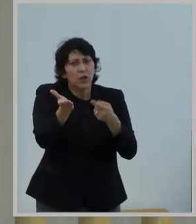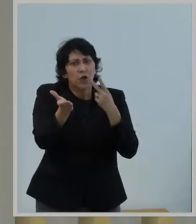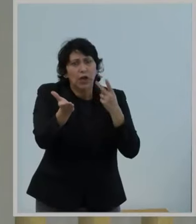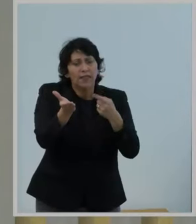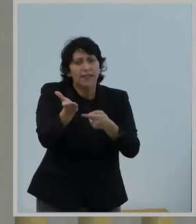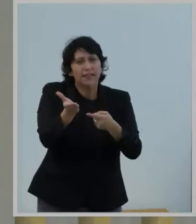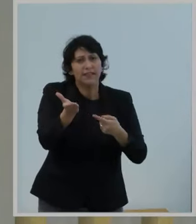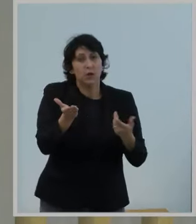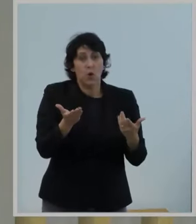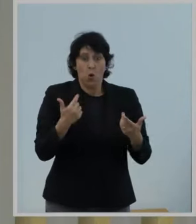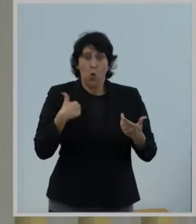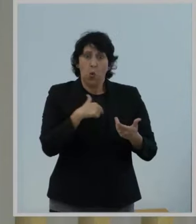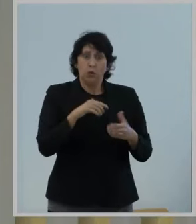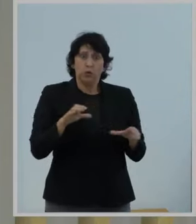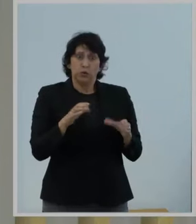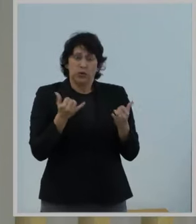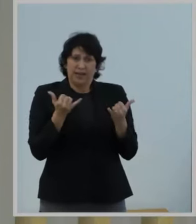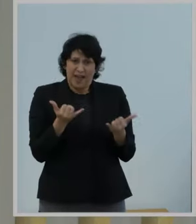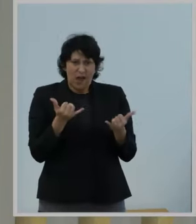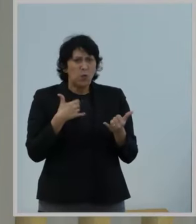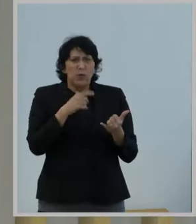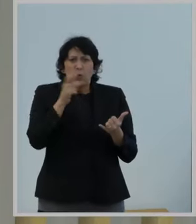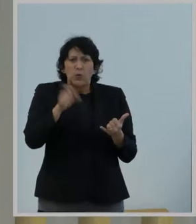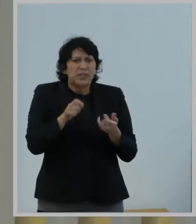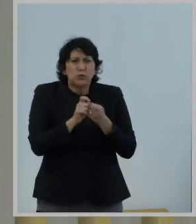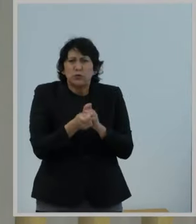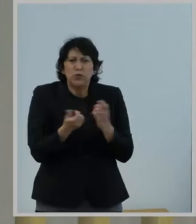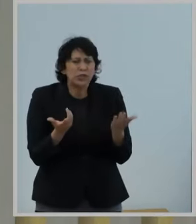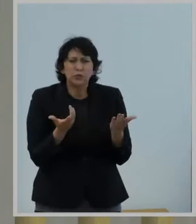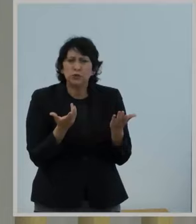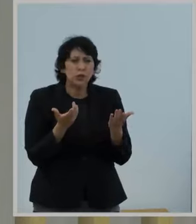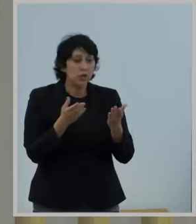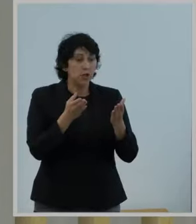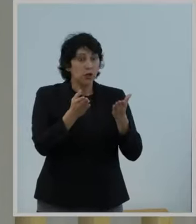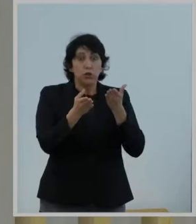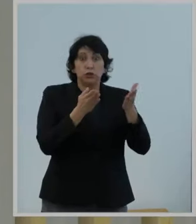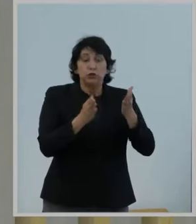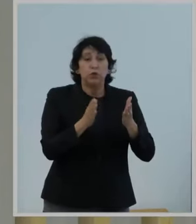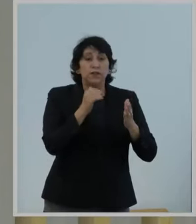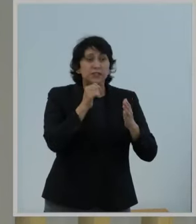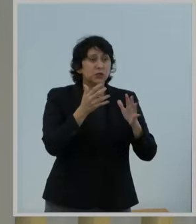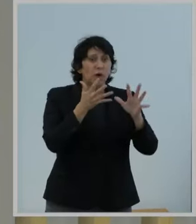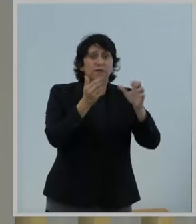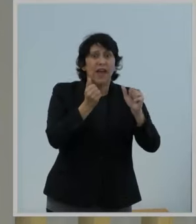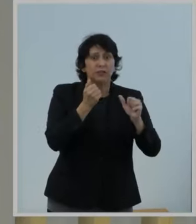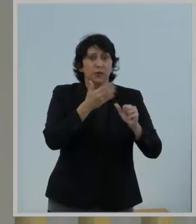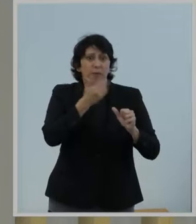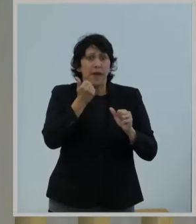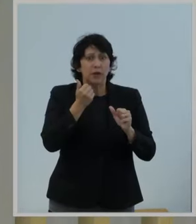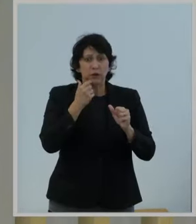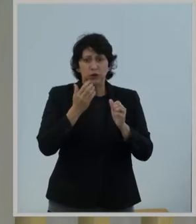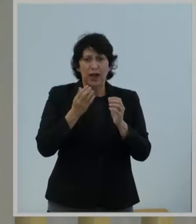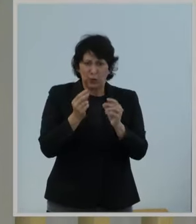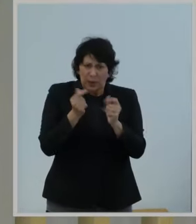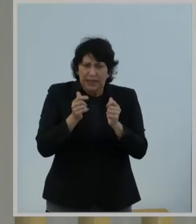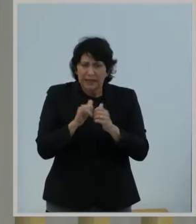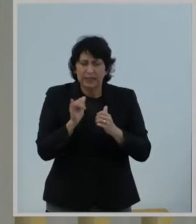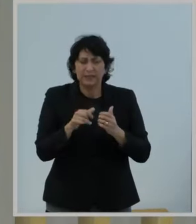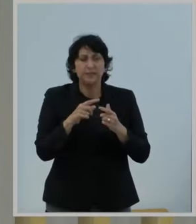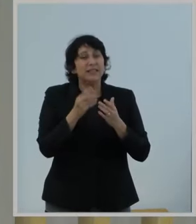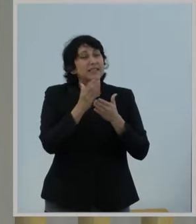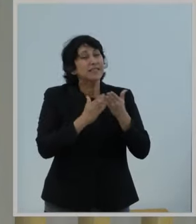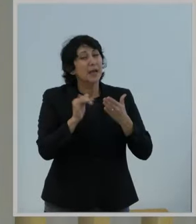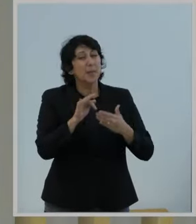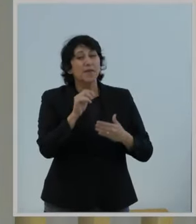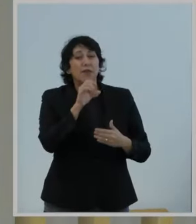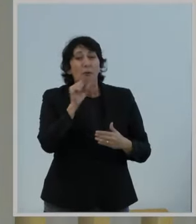working fine. We don't need to change. Service has gotten faster, better, and cheaper quickly, so much so that some of